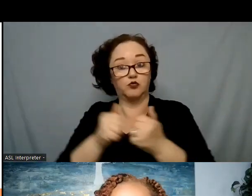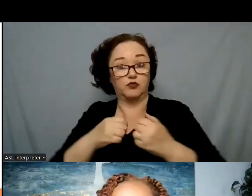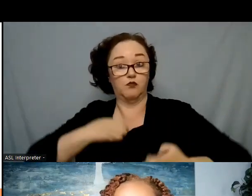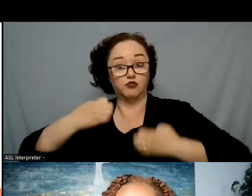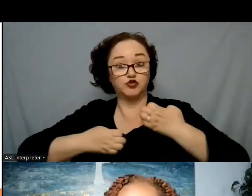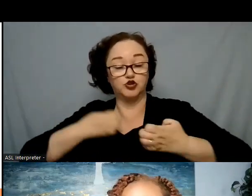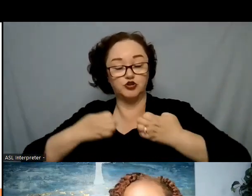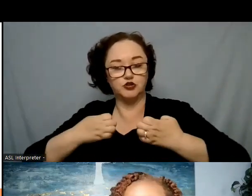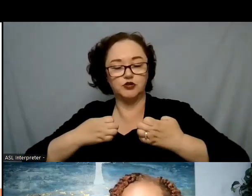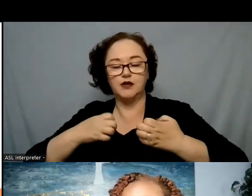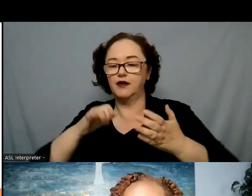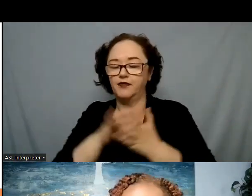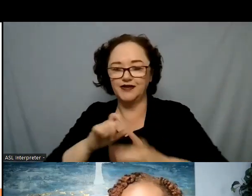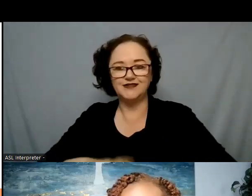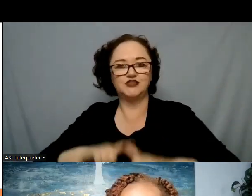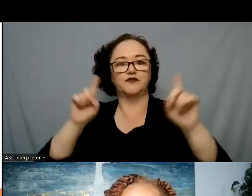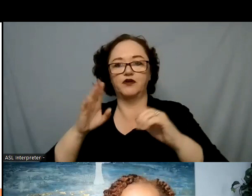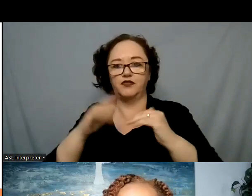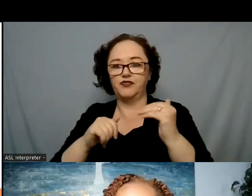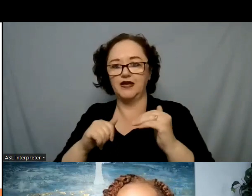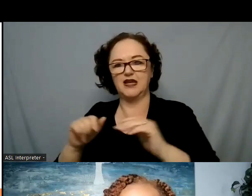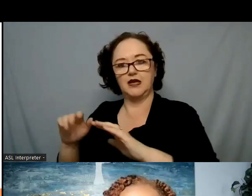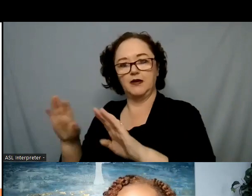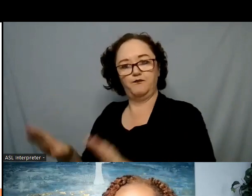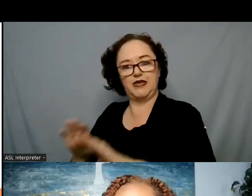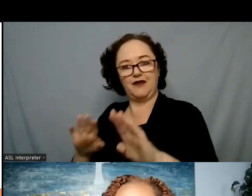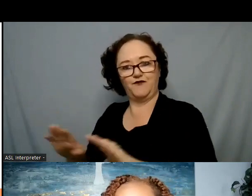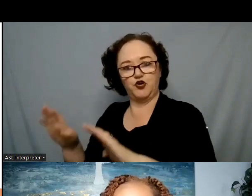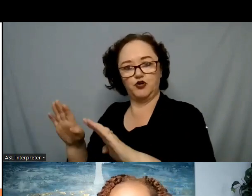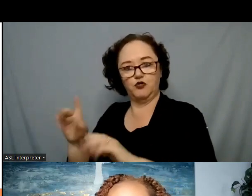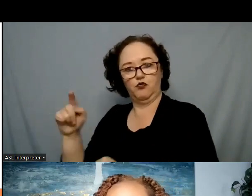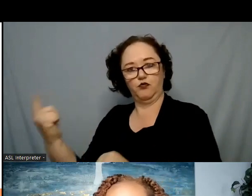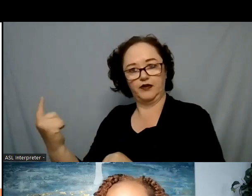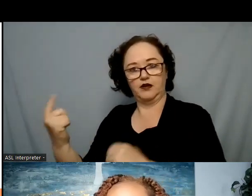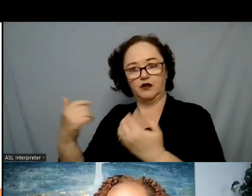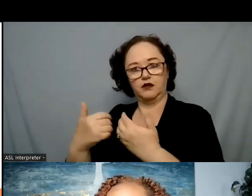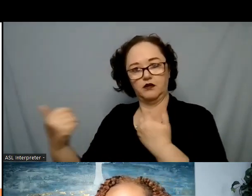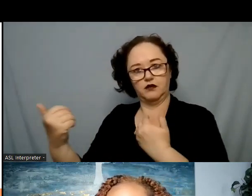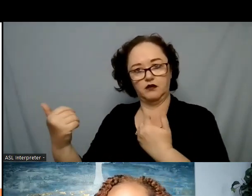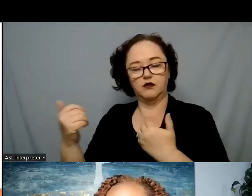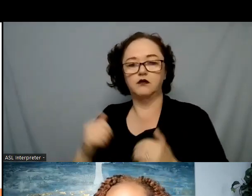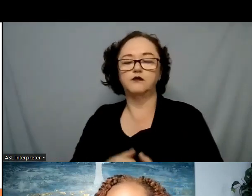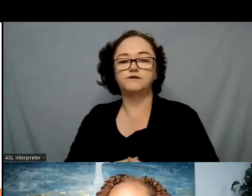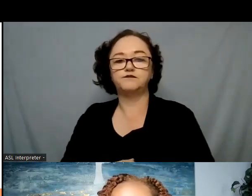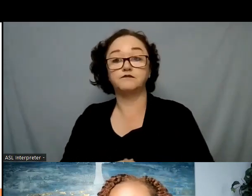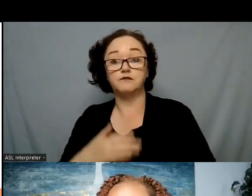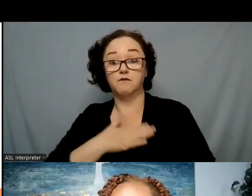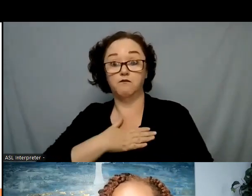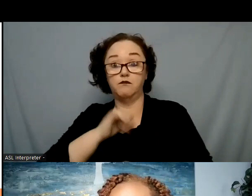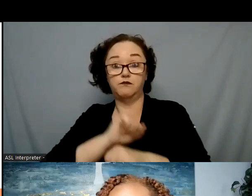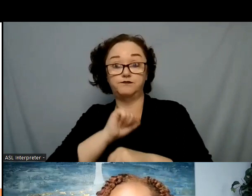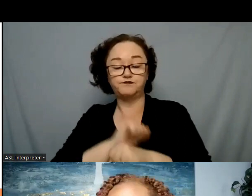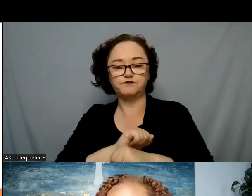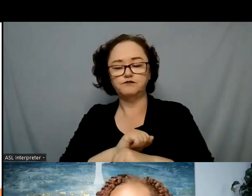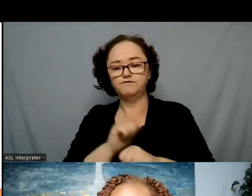from a purely behavioral issue and in a lot of my work I really see that it can be